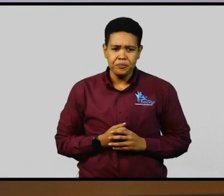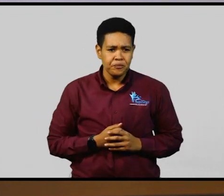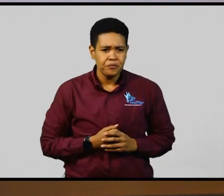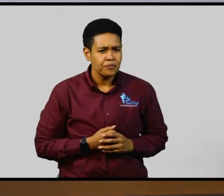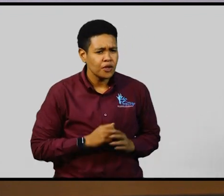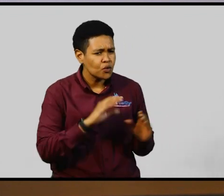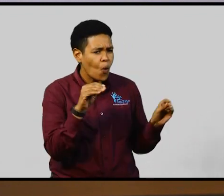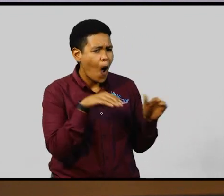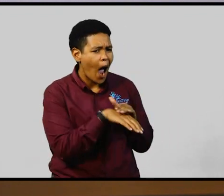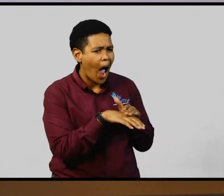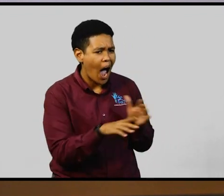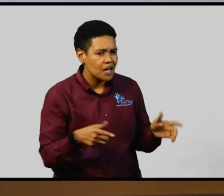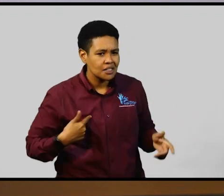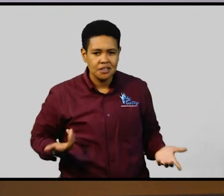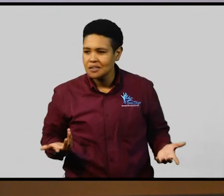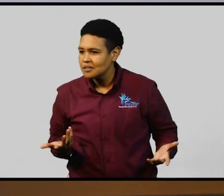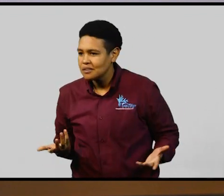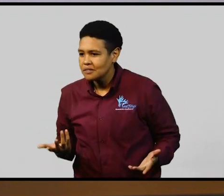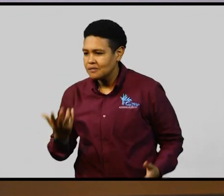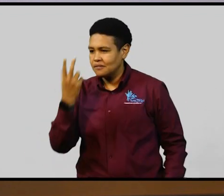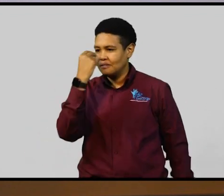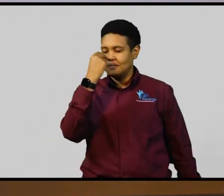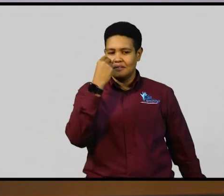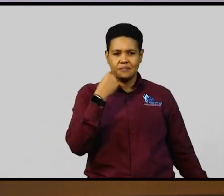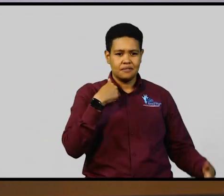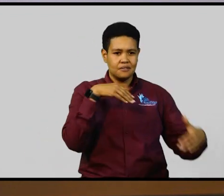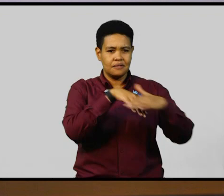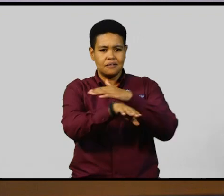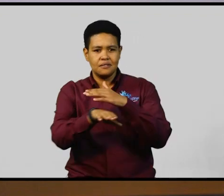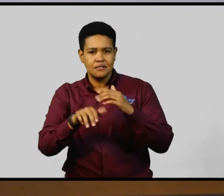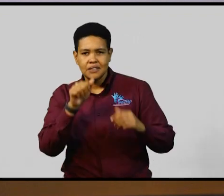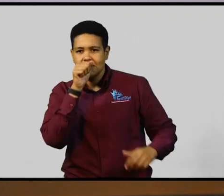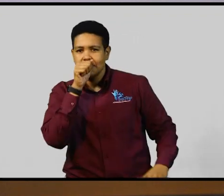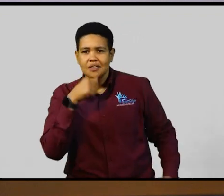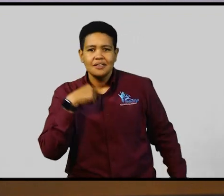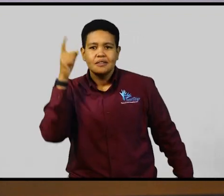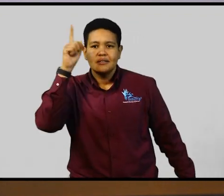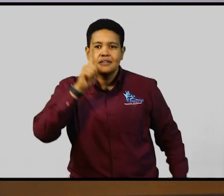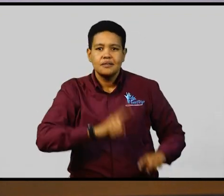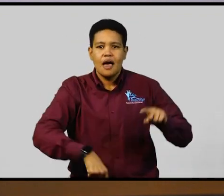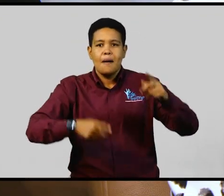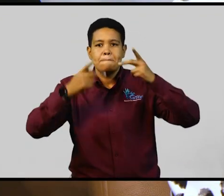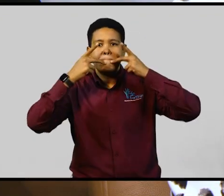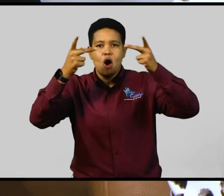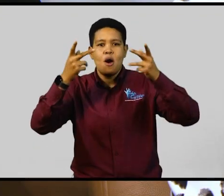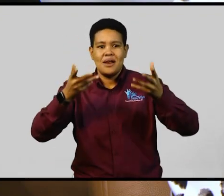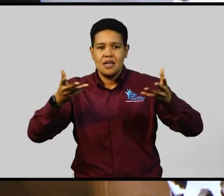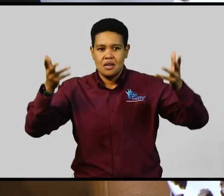provision for that individual to enter that public facility.